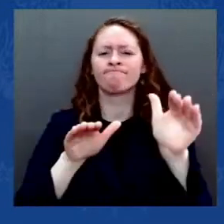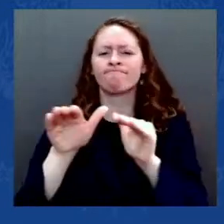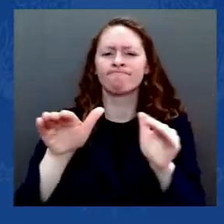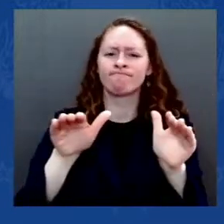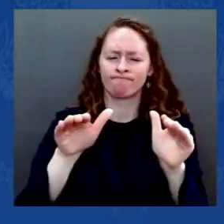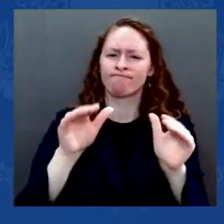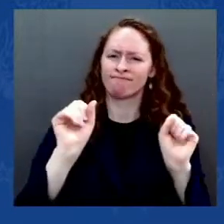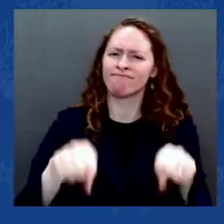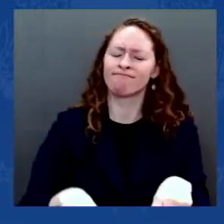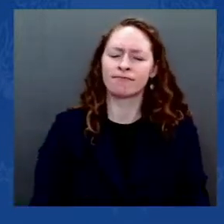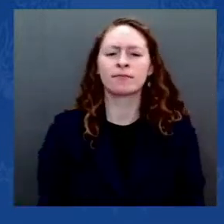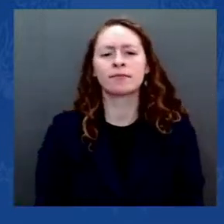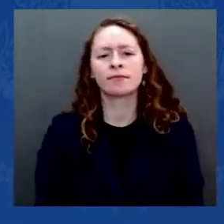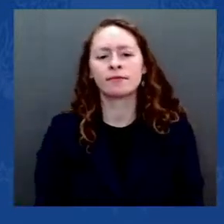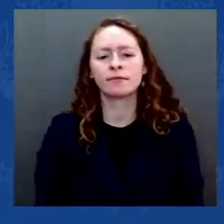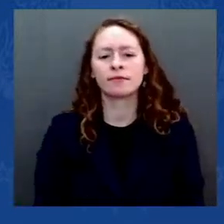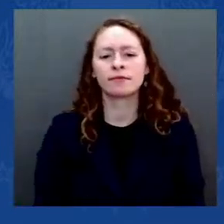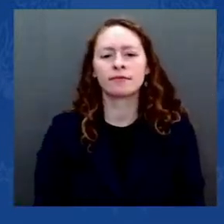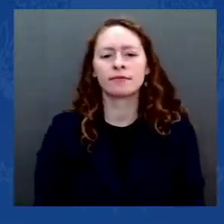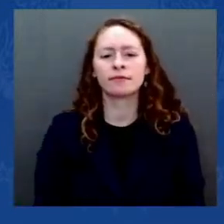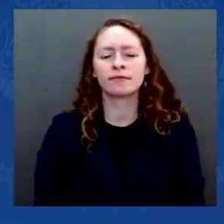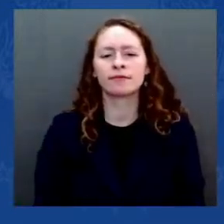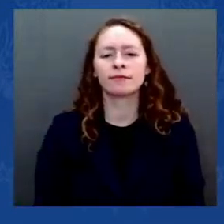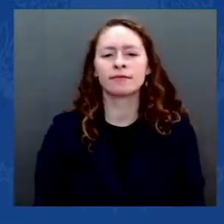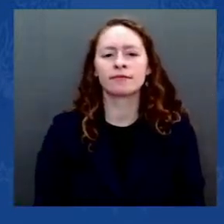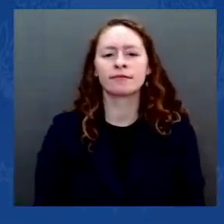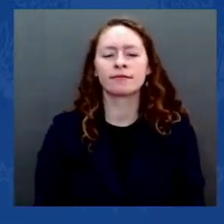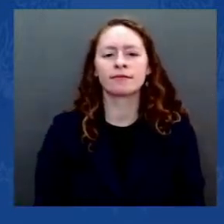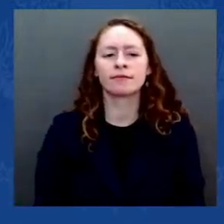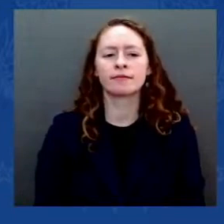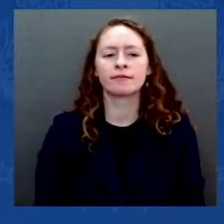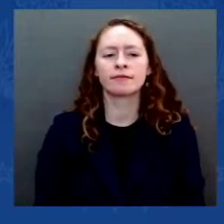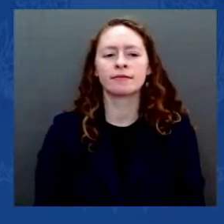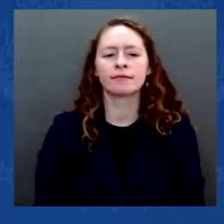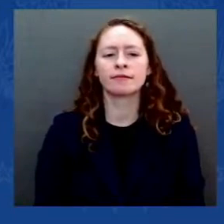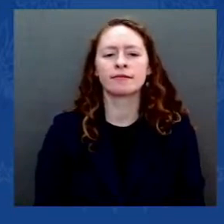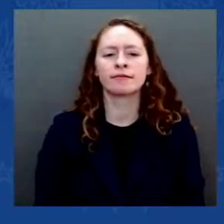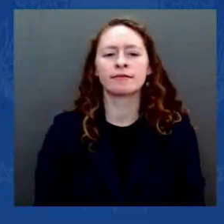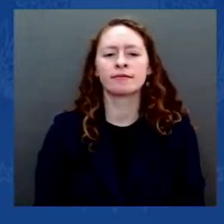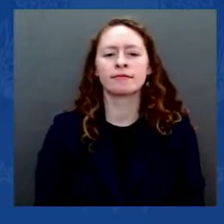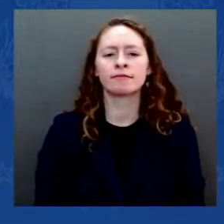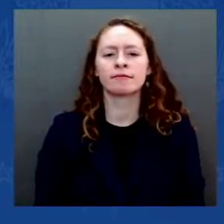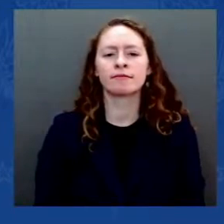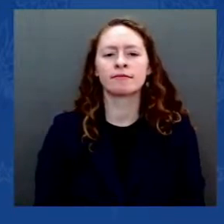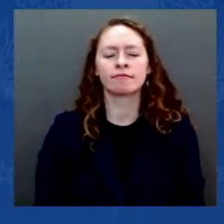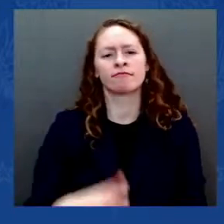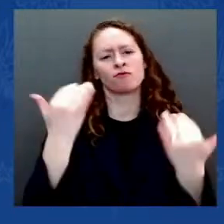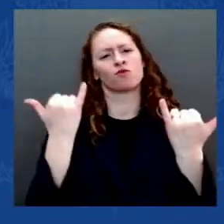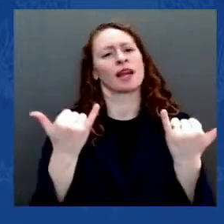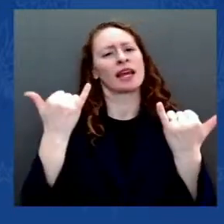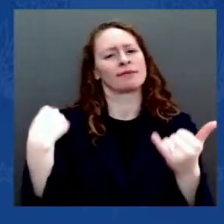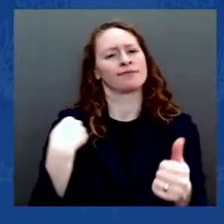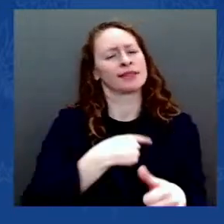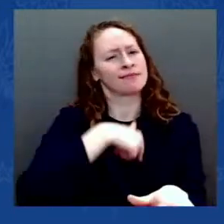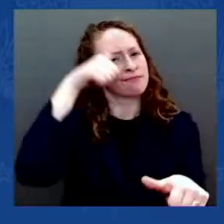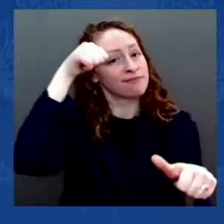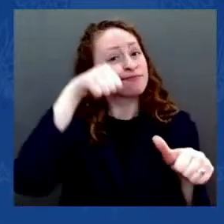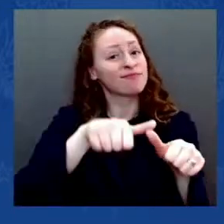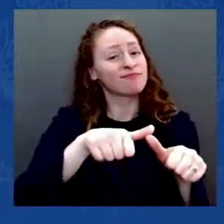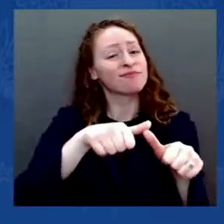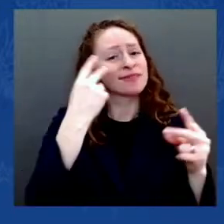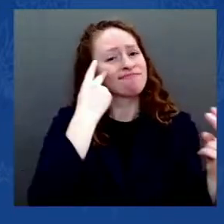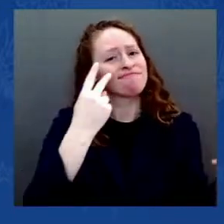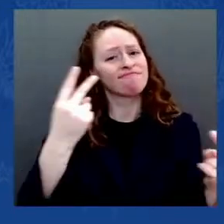drove the anger and madness we saw in this place, they have not abated. So we have to be firm,